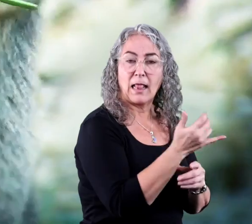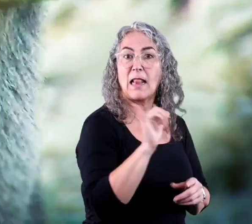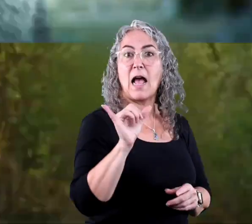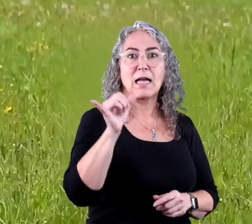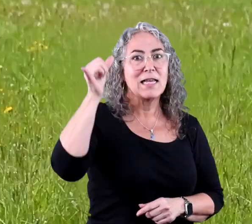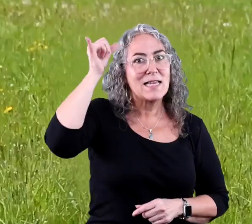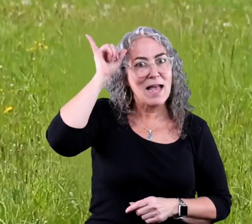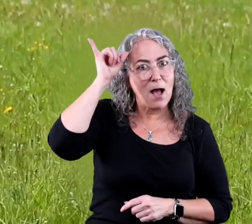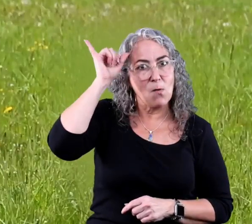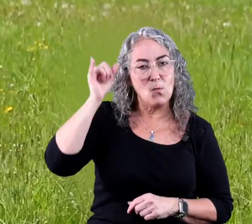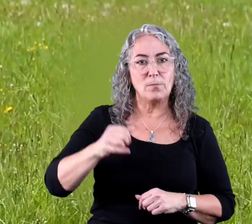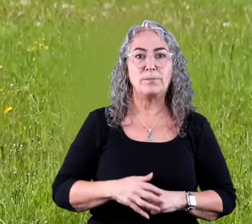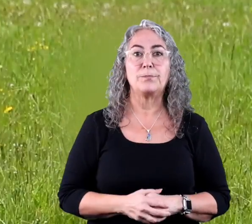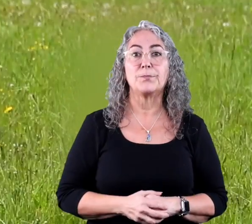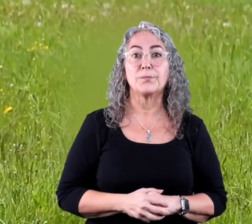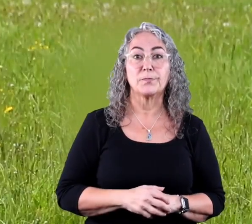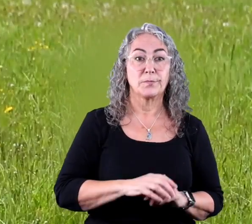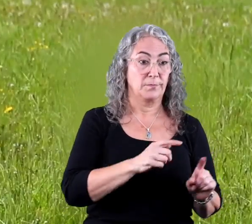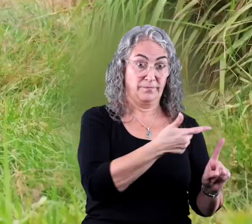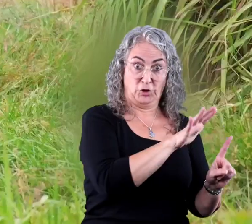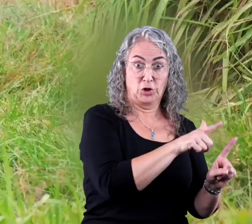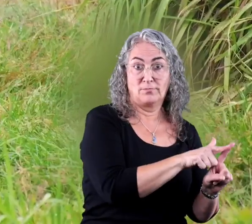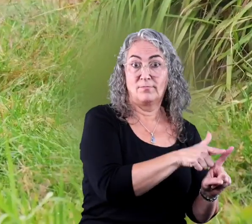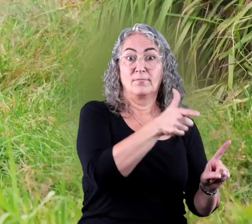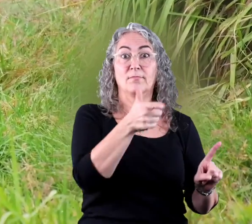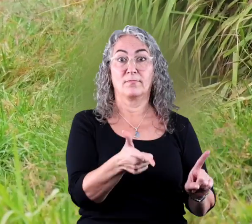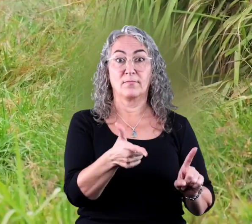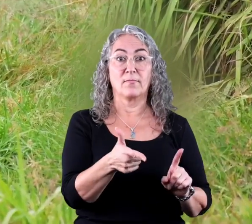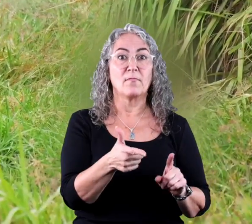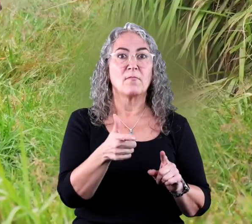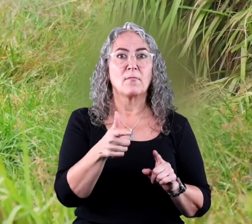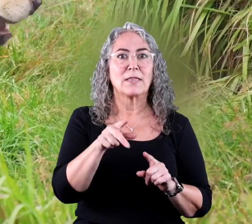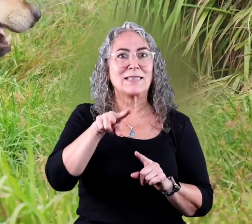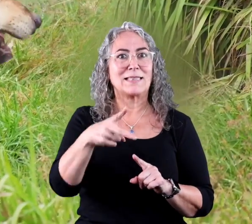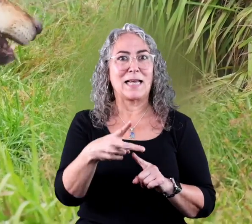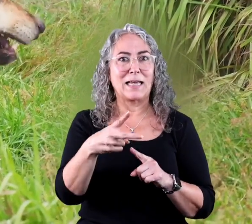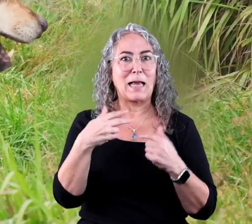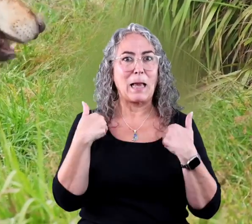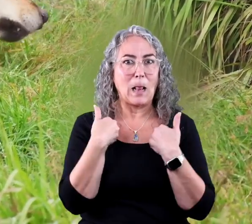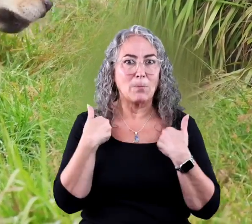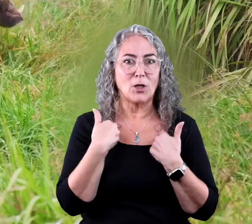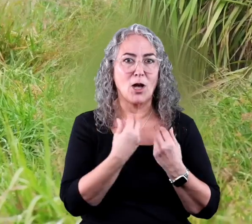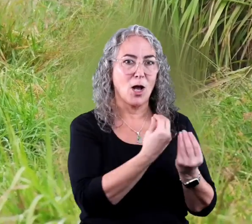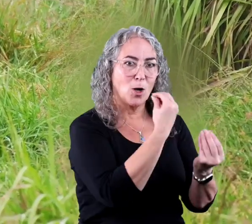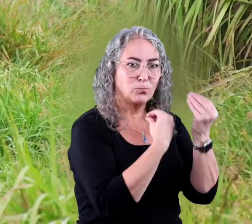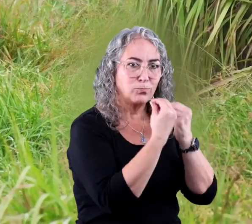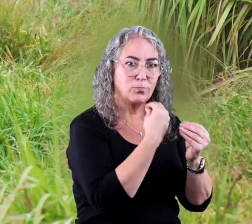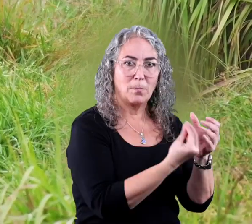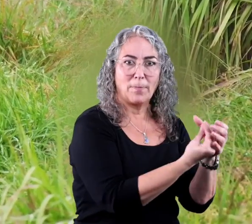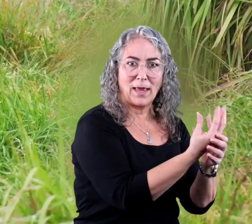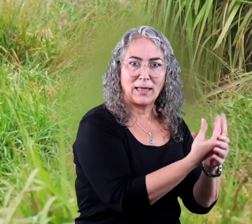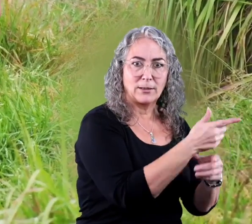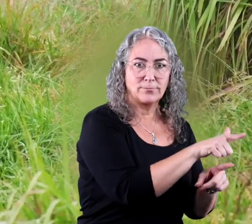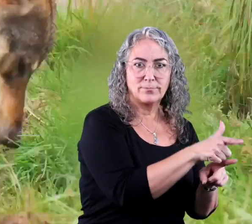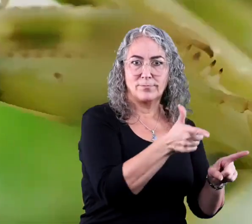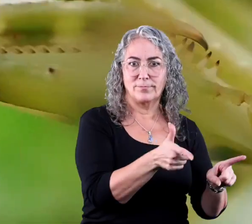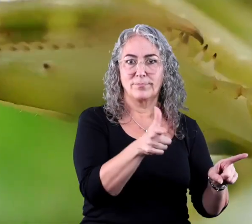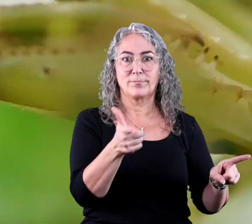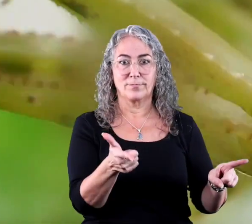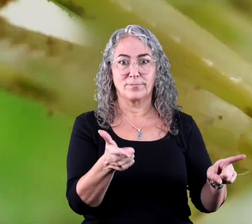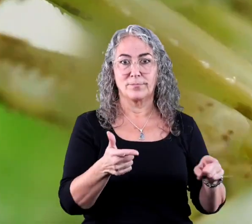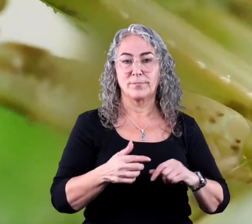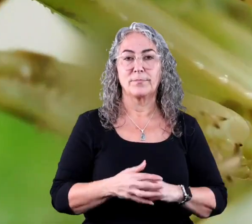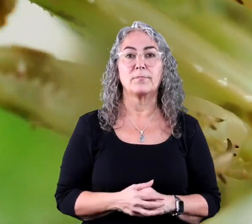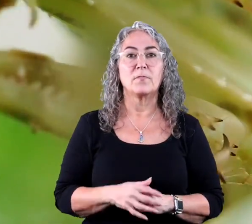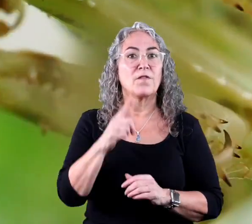plants, like a cow. A secondary consumer is an animal that eats the primary consumer that